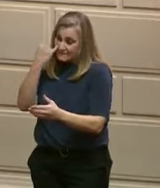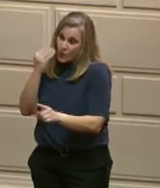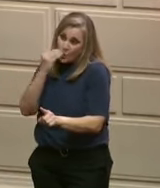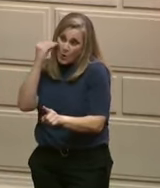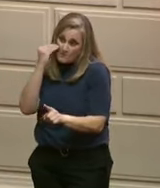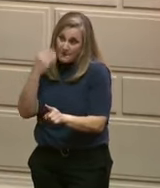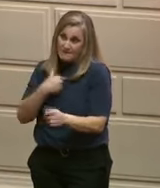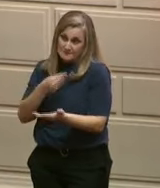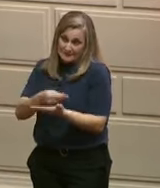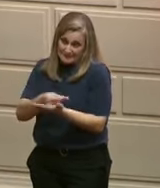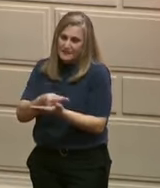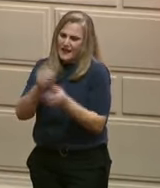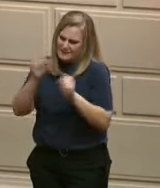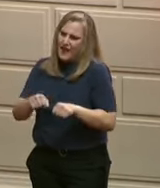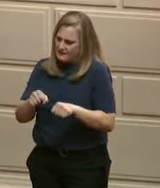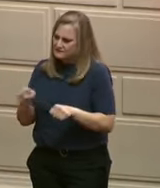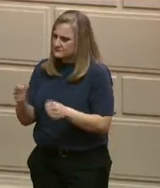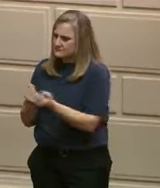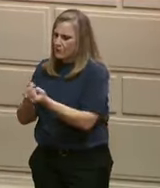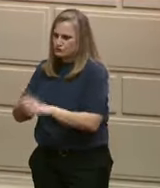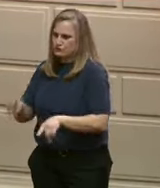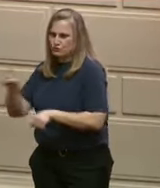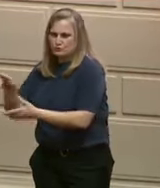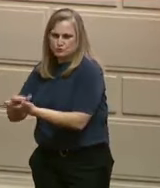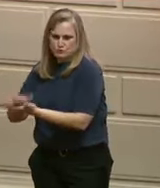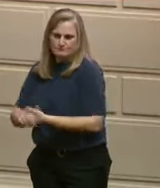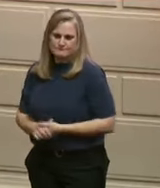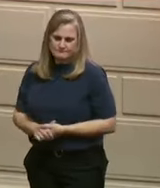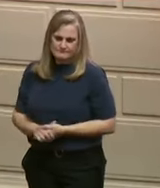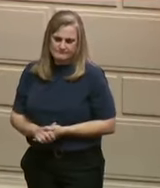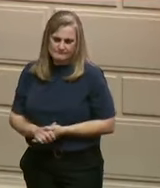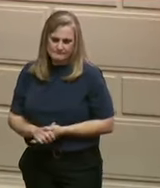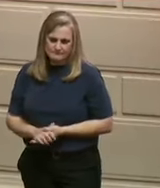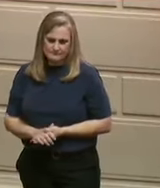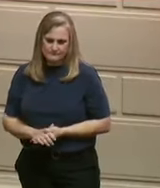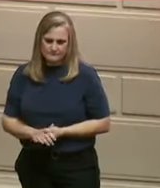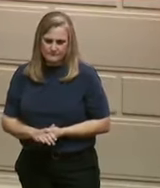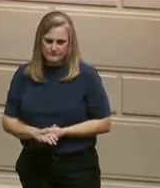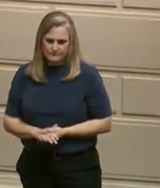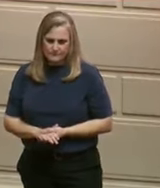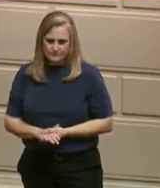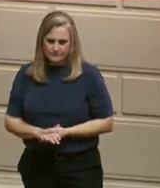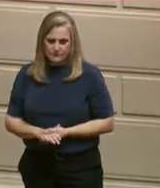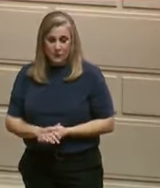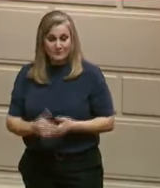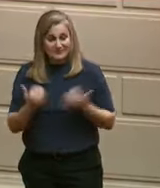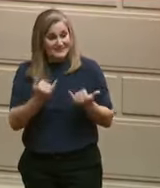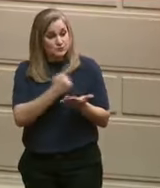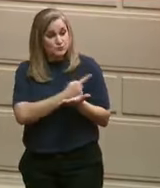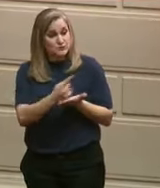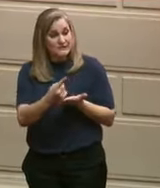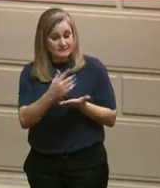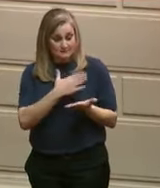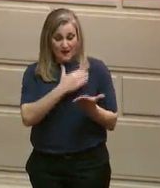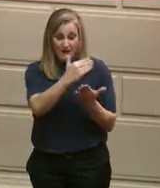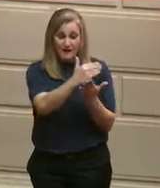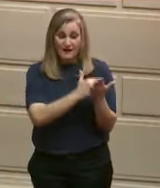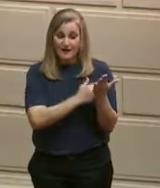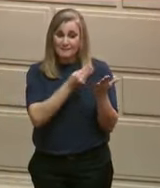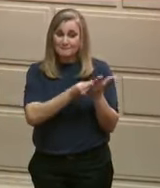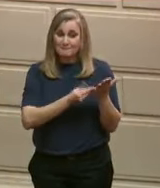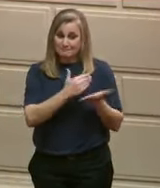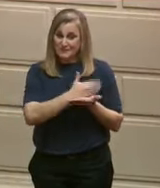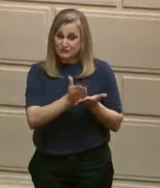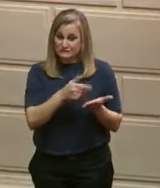week, I'll be submitting my budget to the General Assembly. The budget will prioritize programs and initiatives